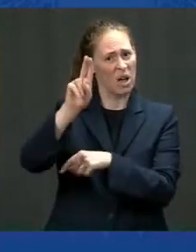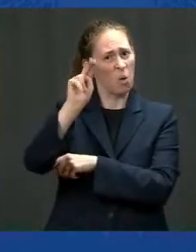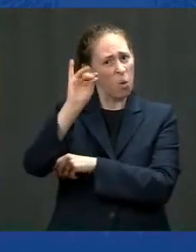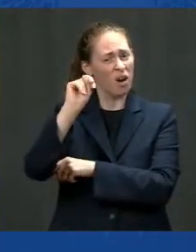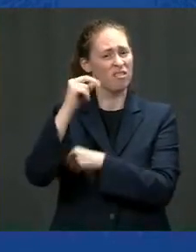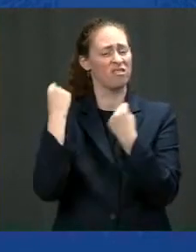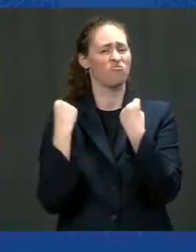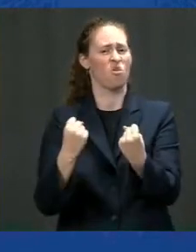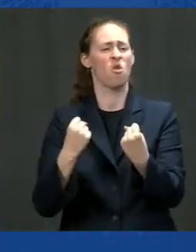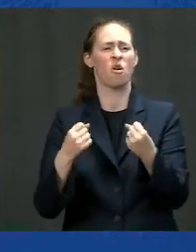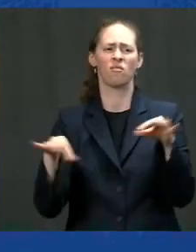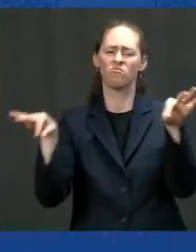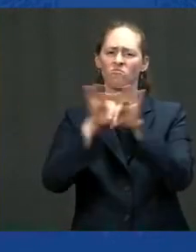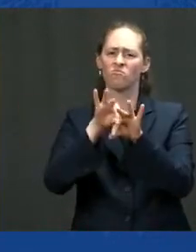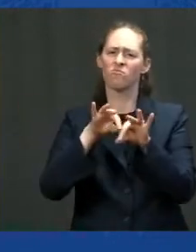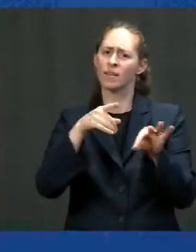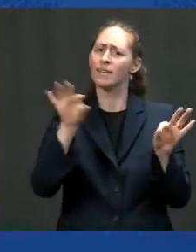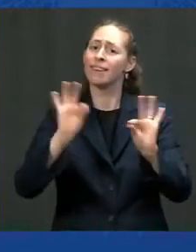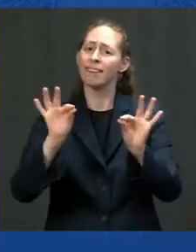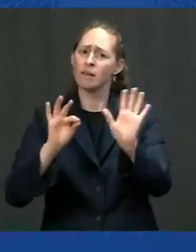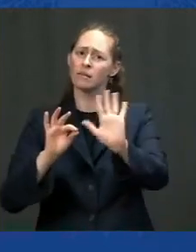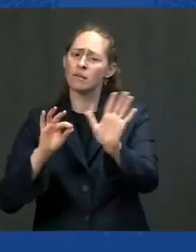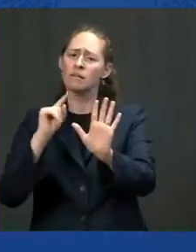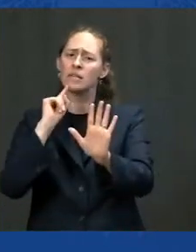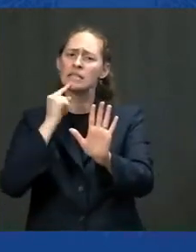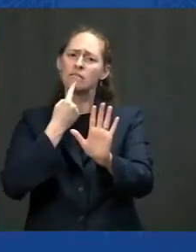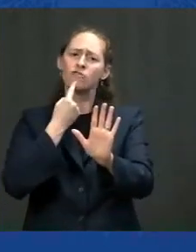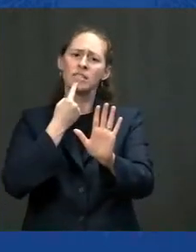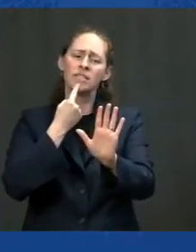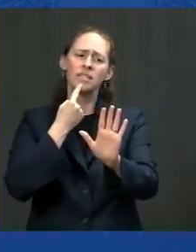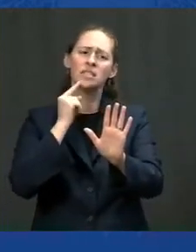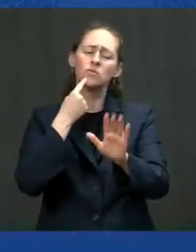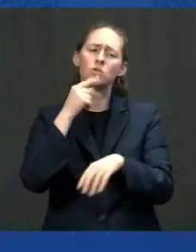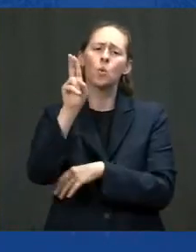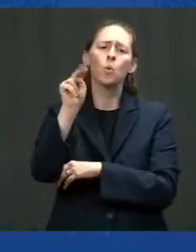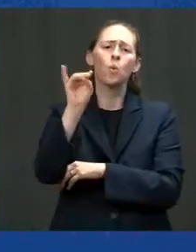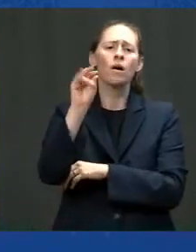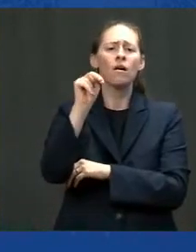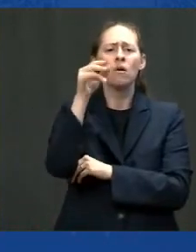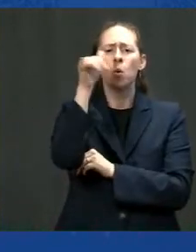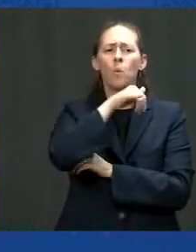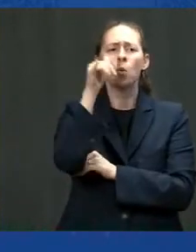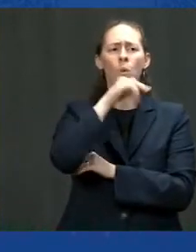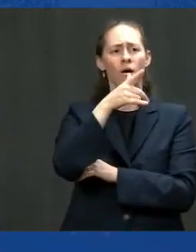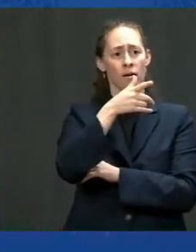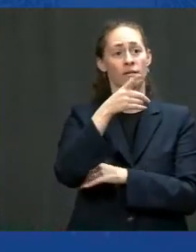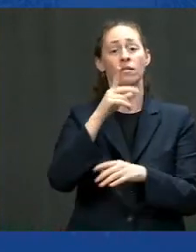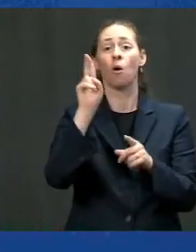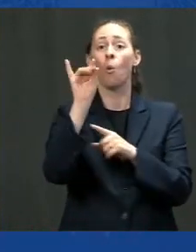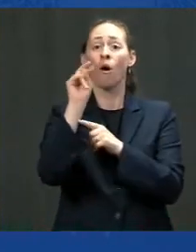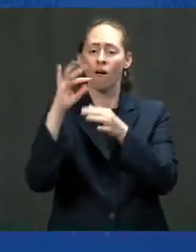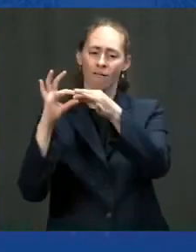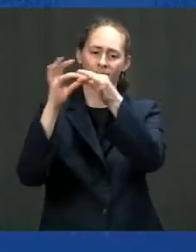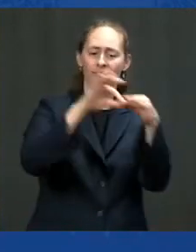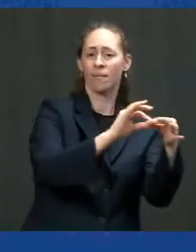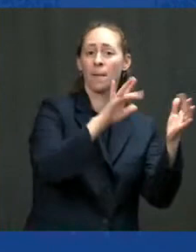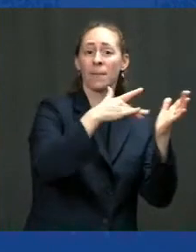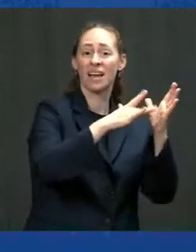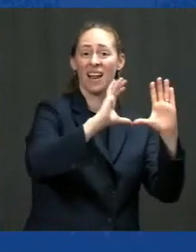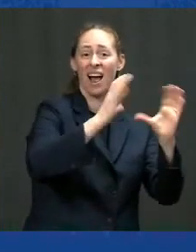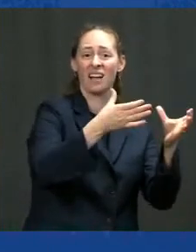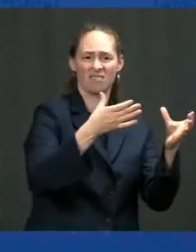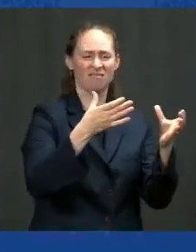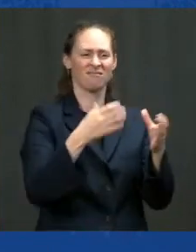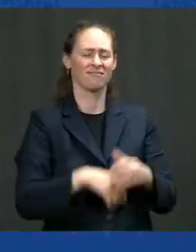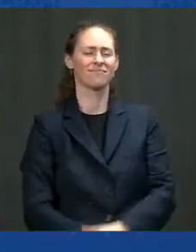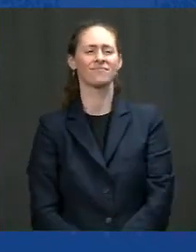that's not a joke unions built the middle class and by the way in case